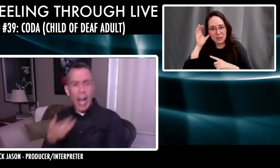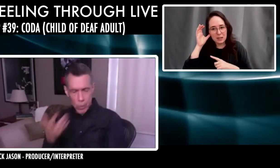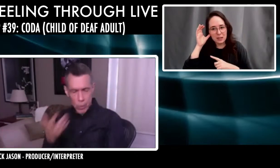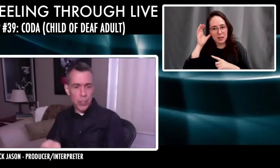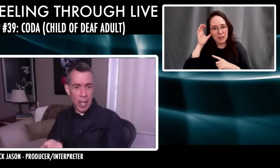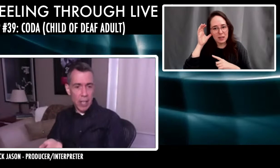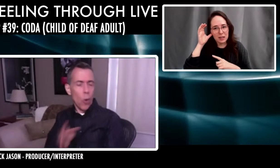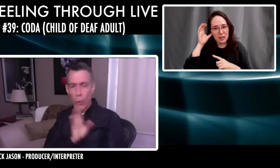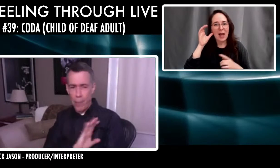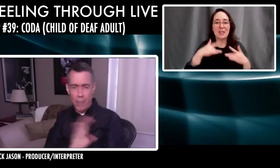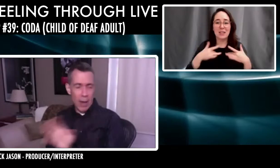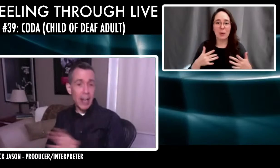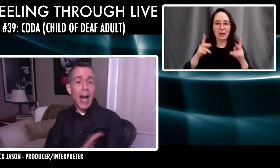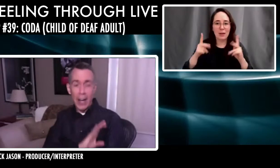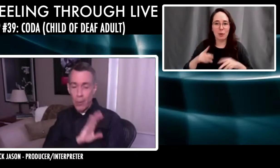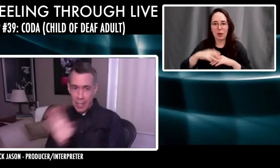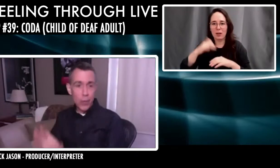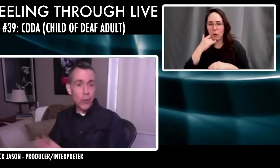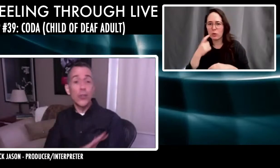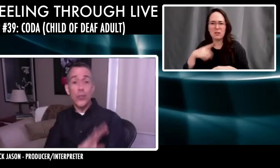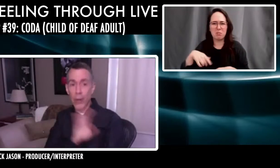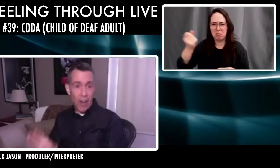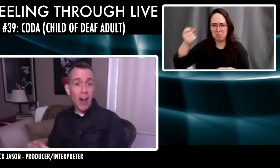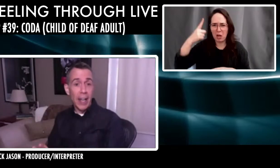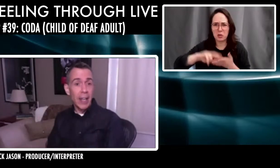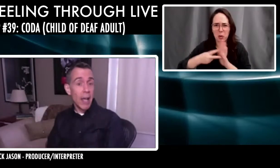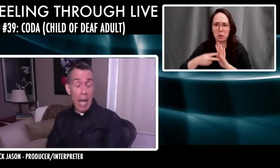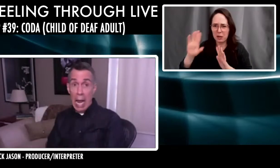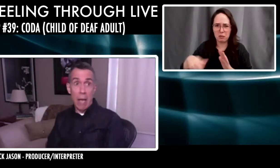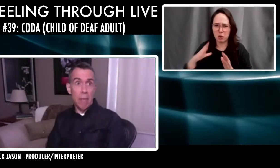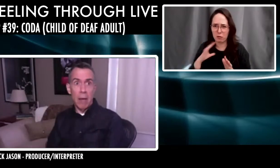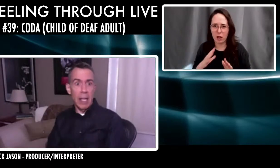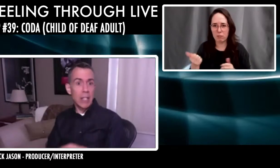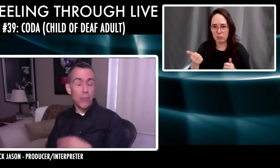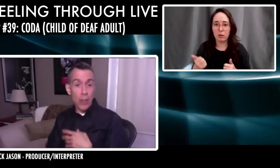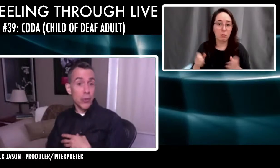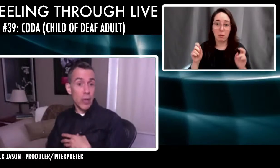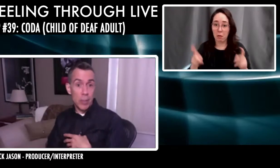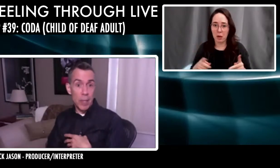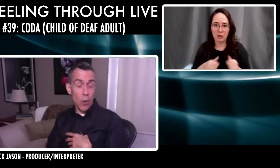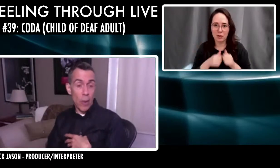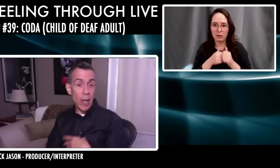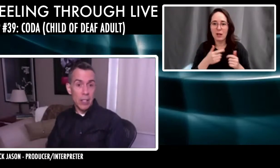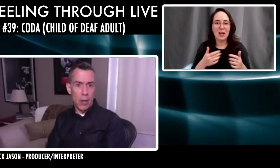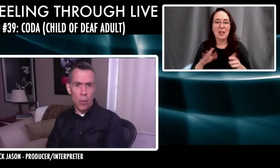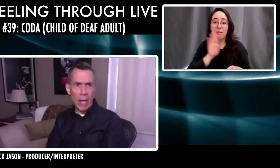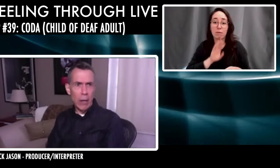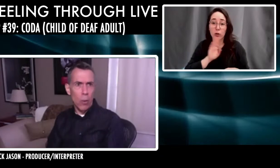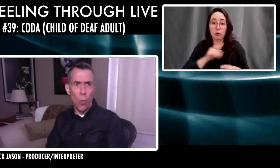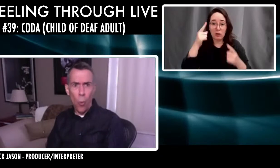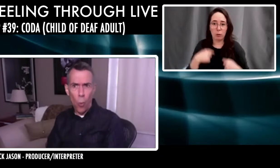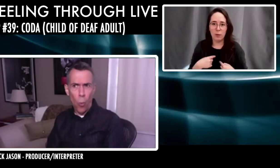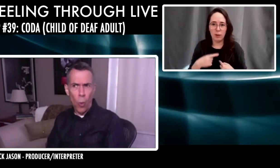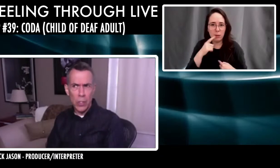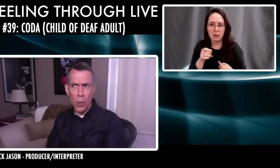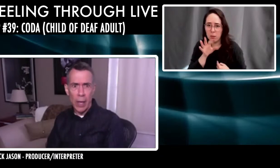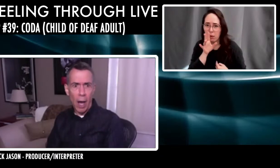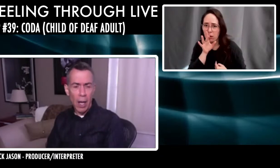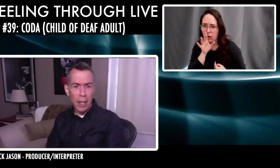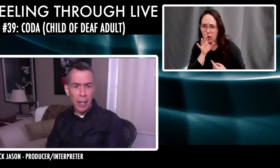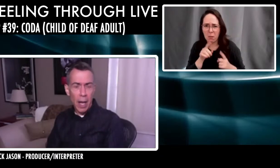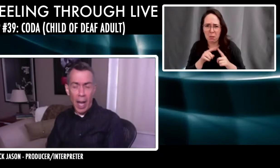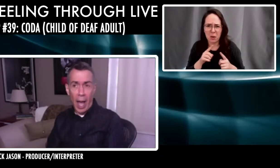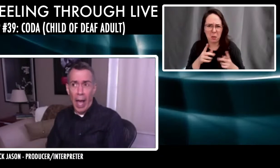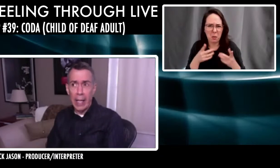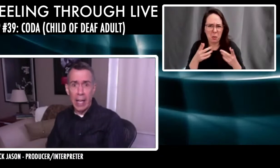internet goes, I know what you're saying. Don't worry about it. I know you're, you're doing fine. And I, it frustrates me to no end to go, I don't know what's going